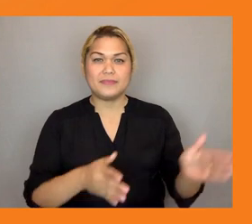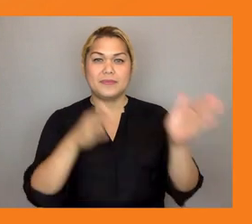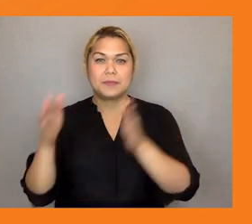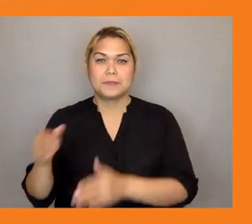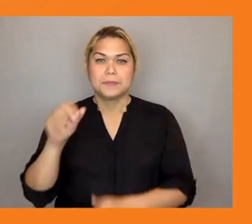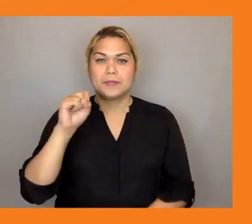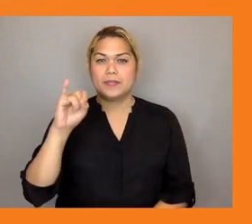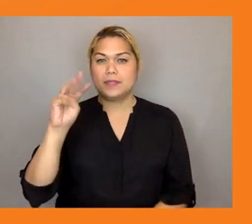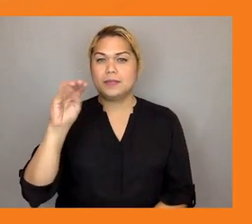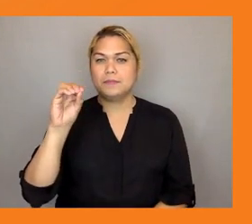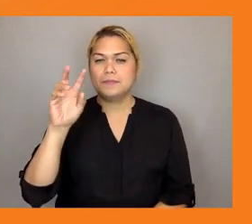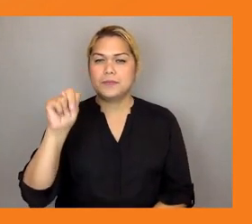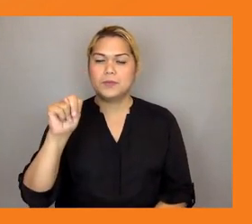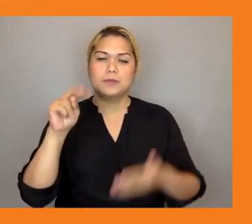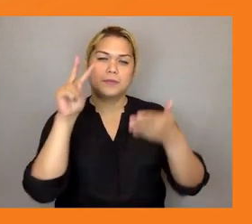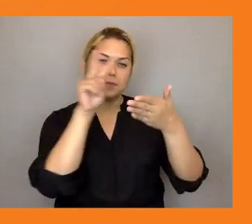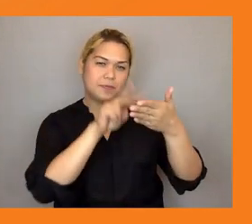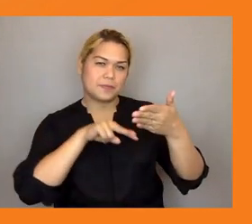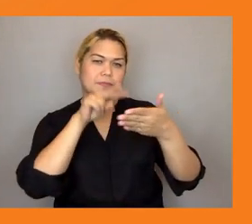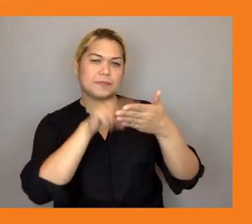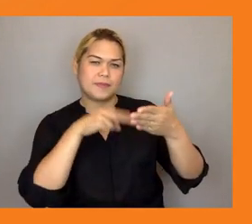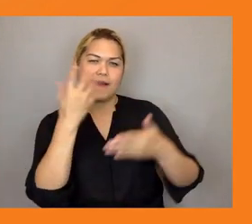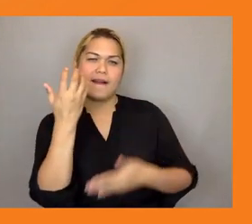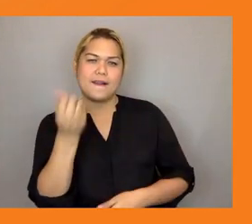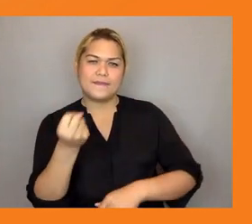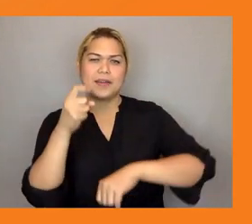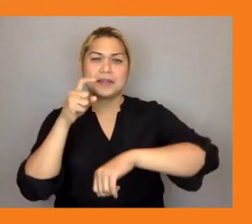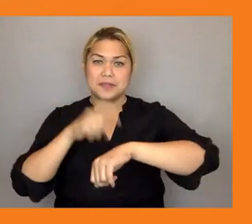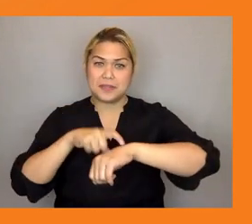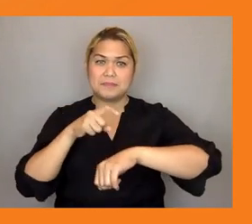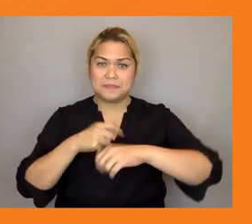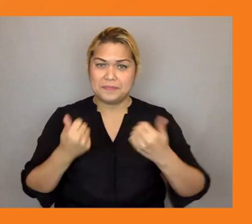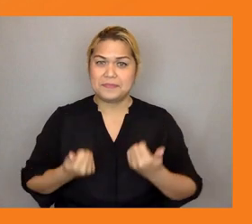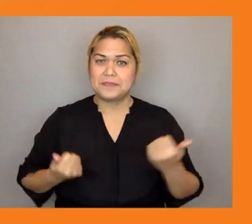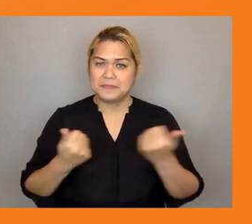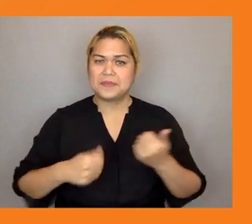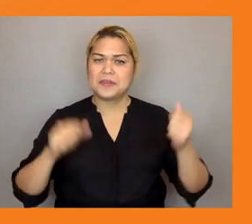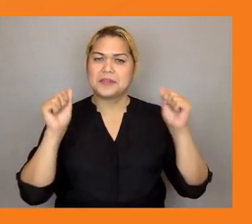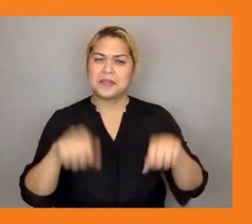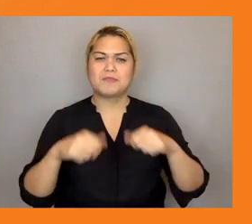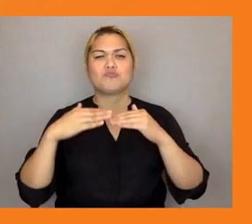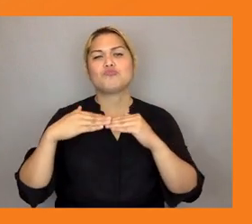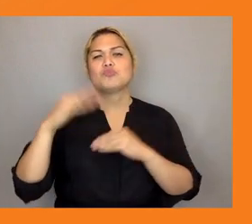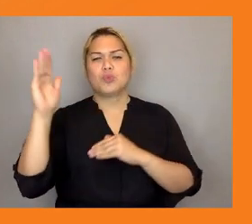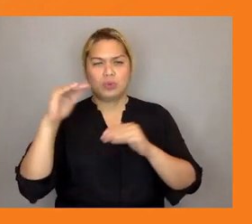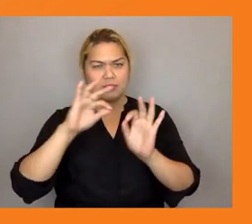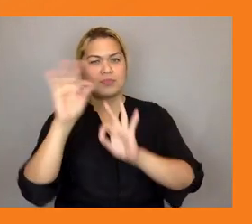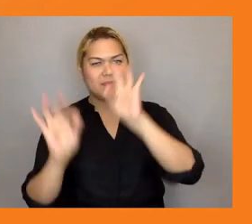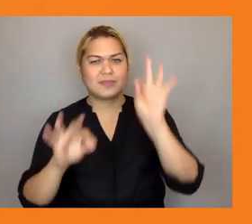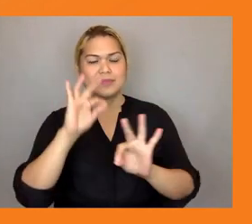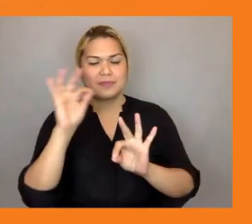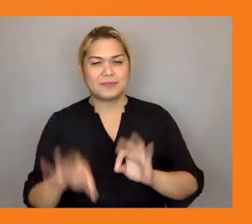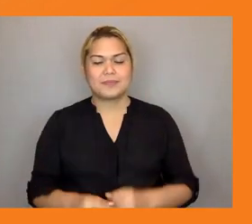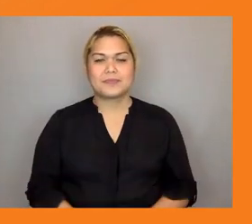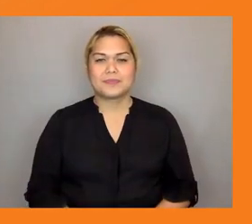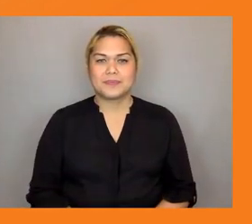think looking at the time we still have some time to answer more questions and i wanted to invite um kate because